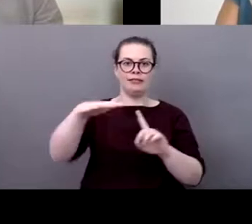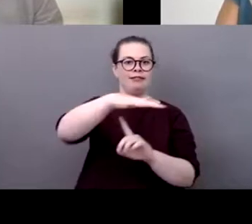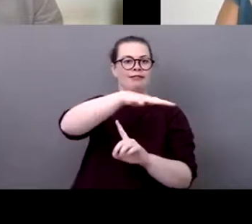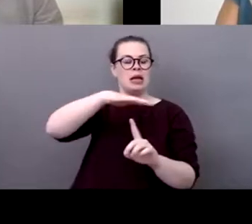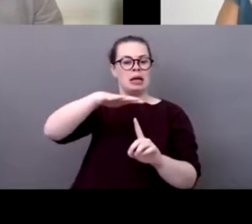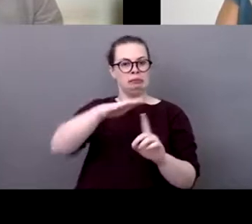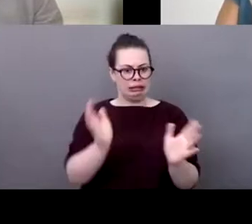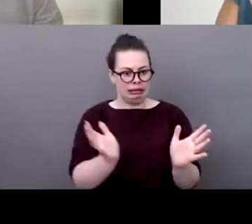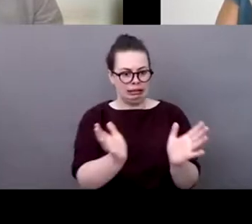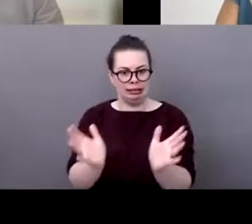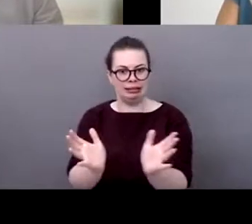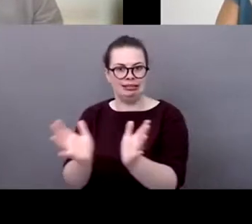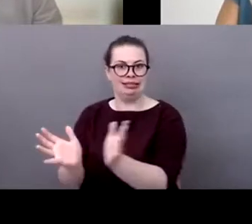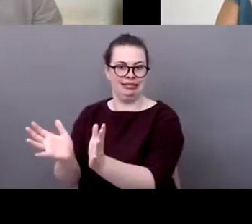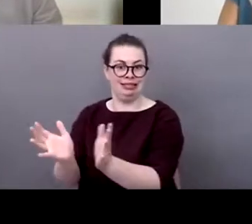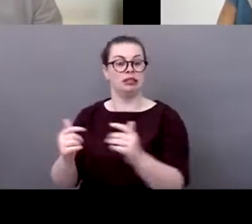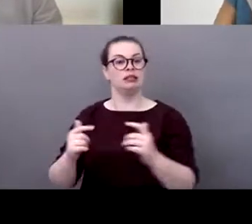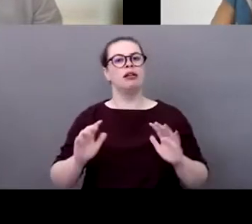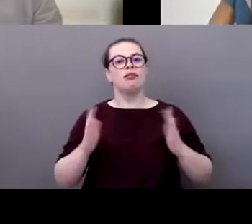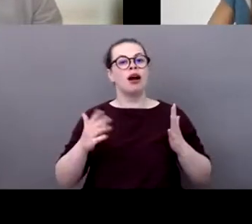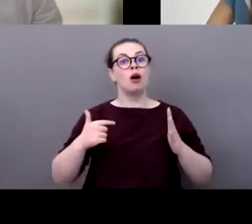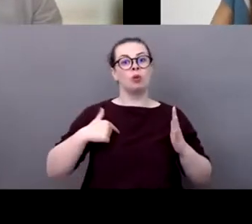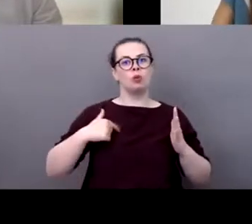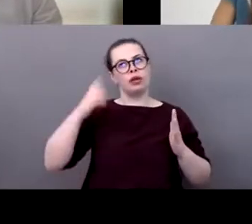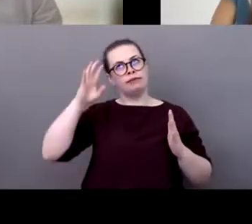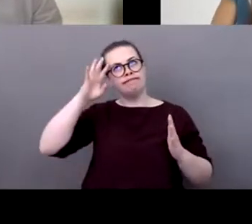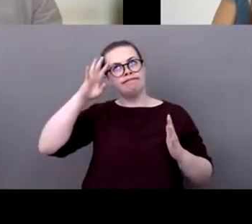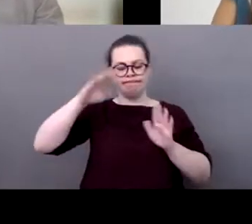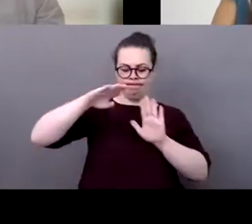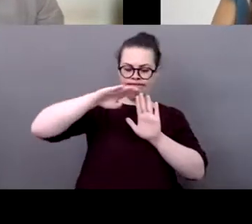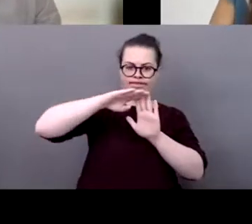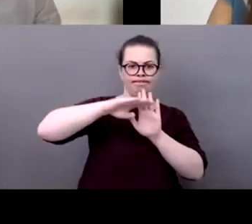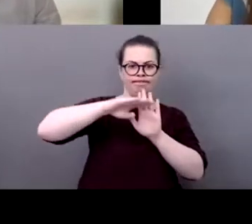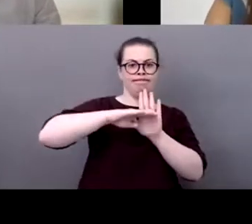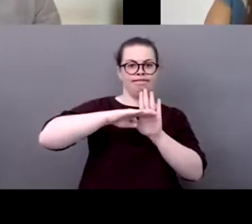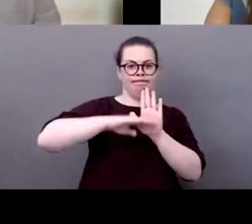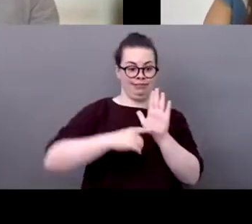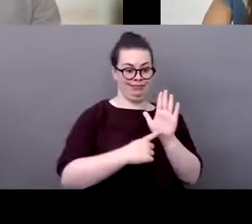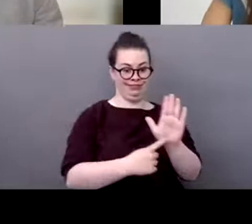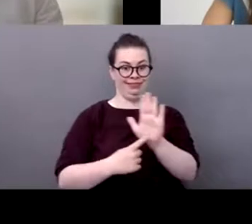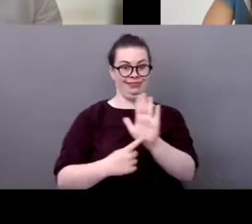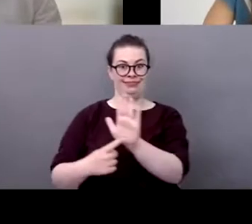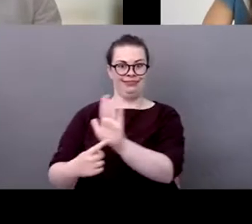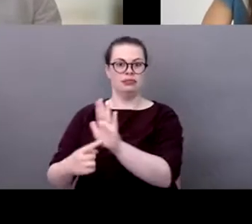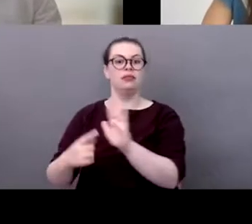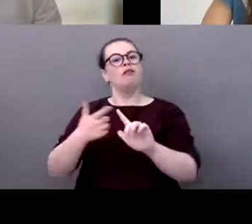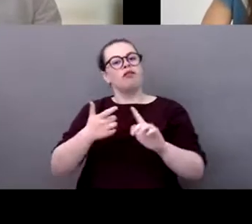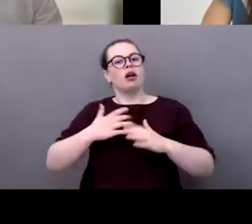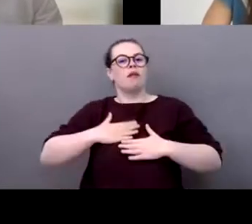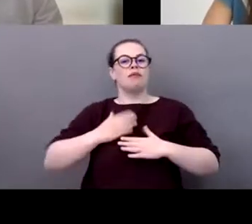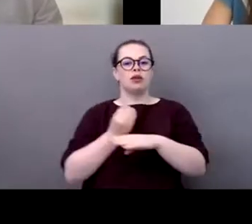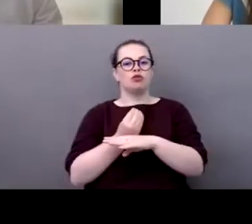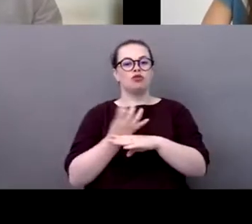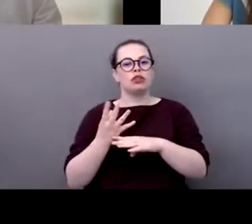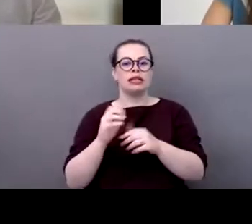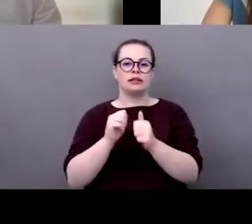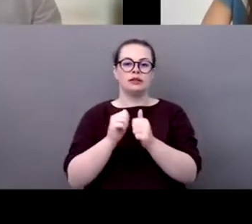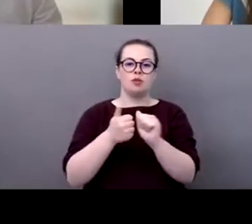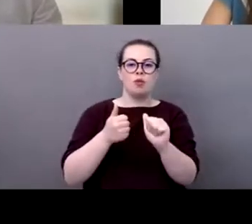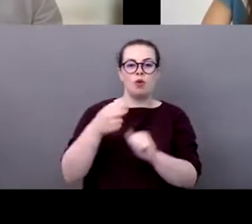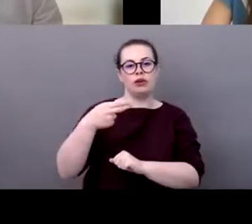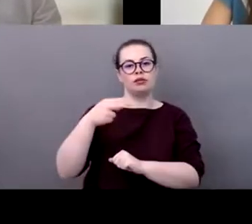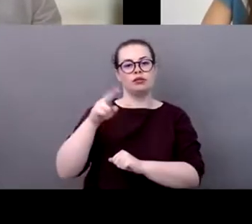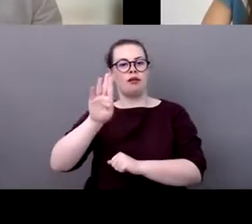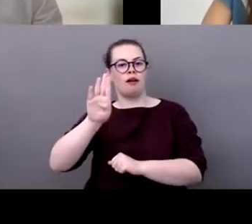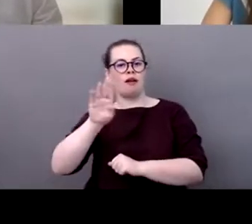build these guidelines that that uh we have in our green sports hub europe uh we're building them over three years how